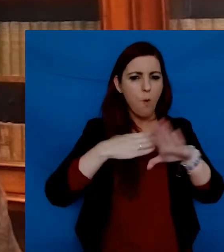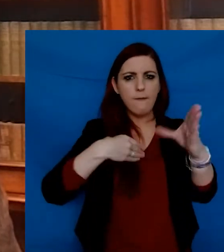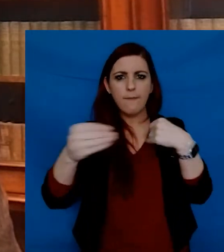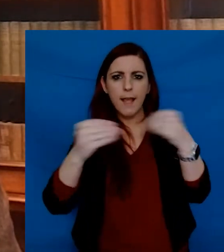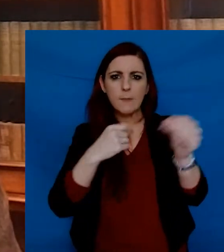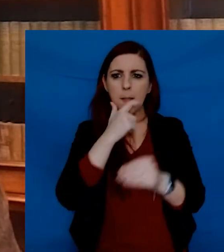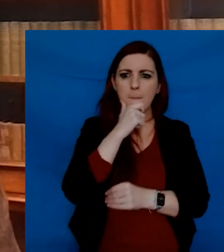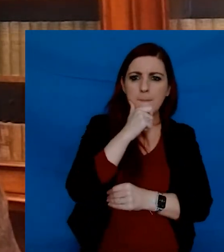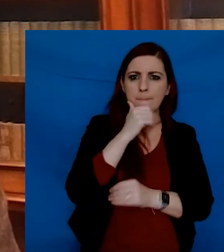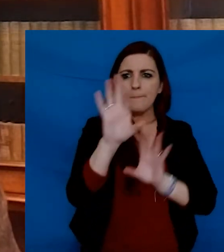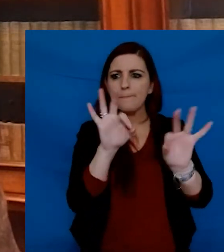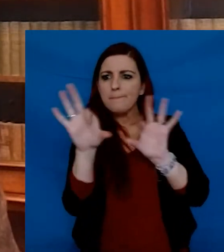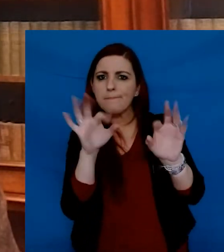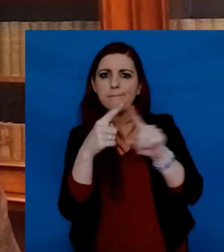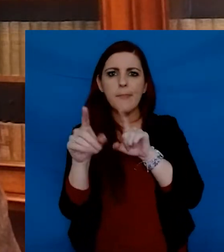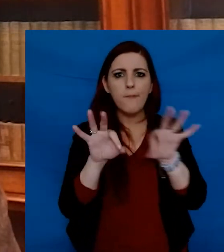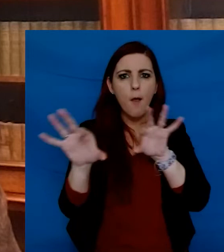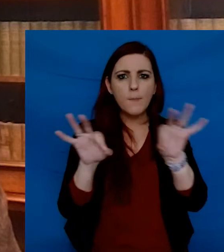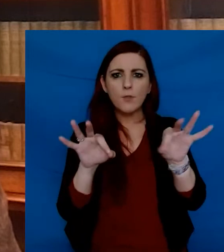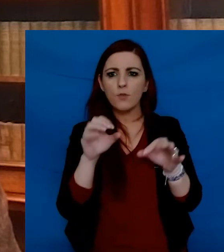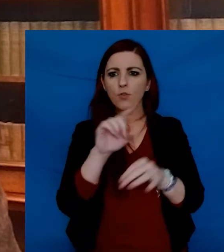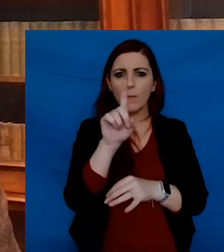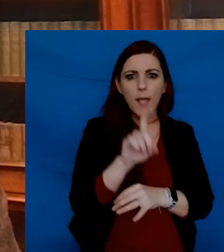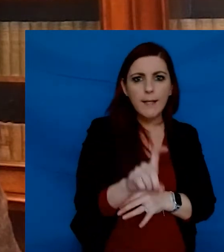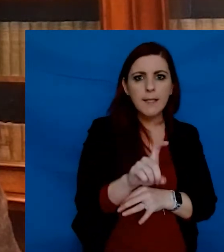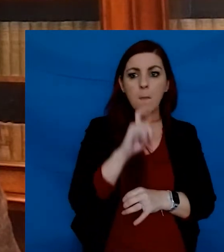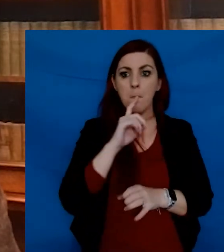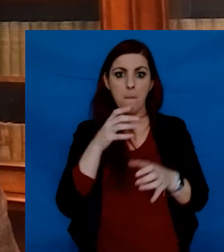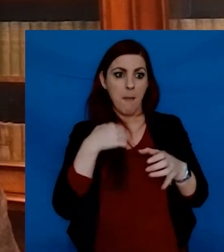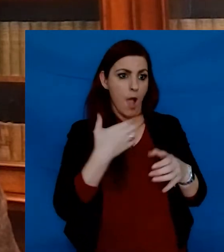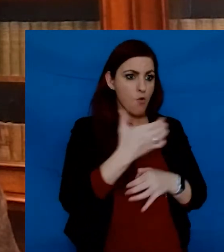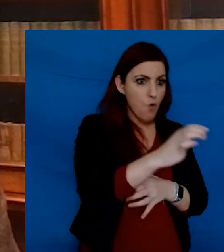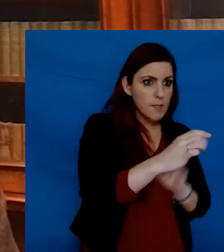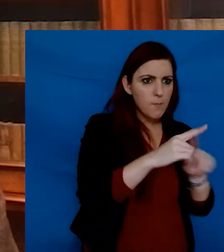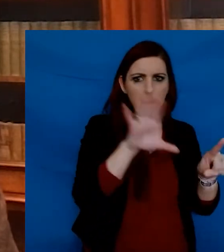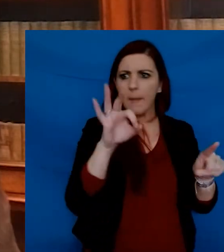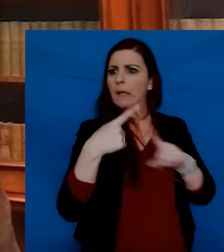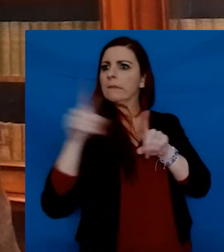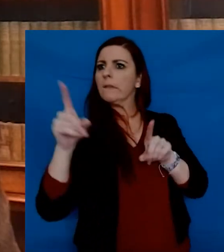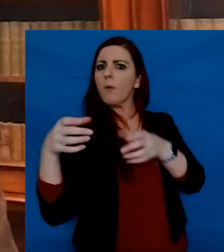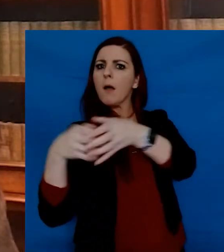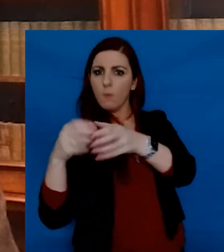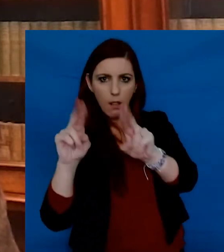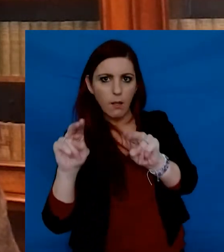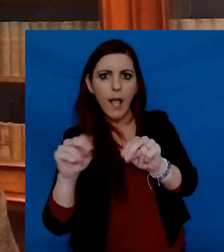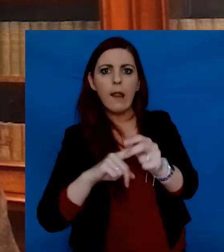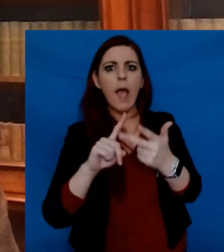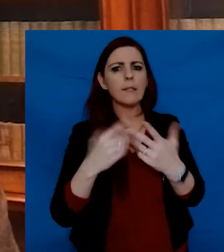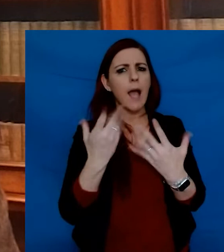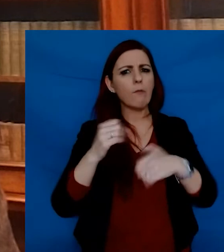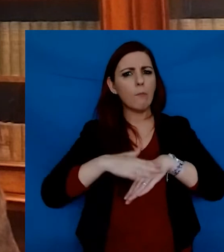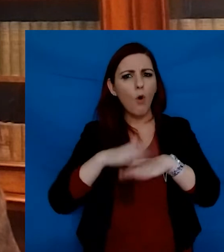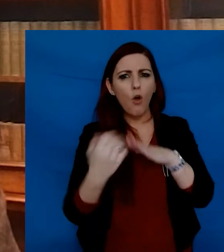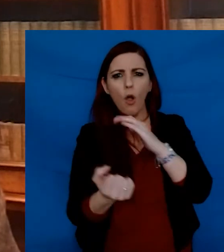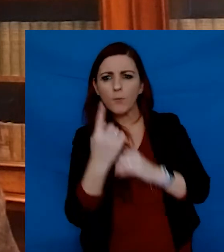more flexibility in student pathways, more options for taking modules outside your main subject areas, and more